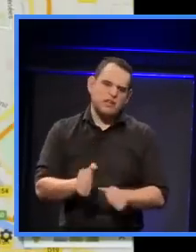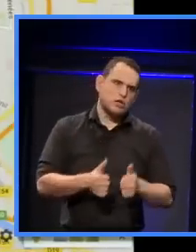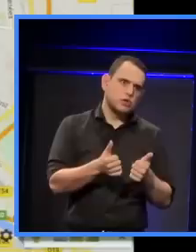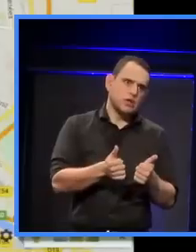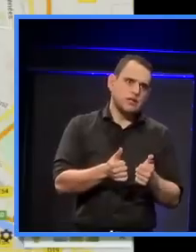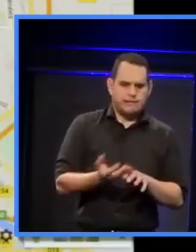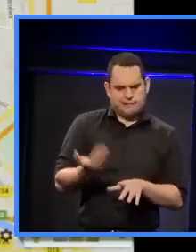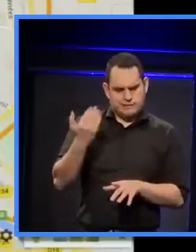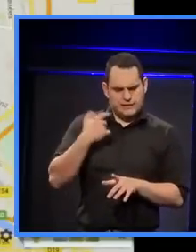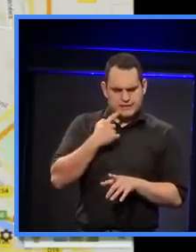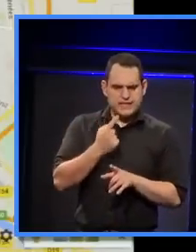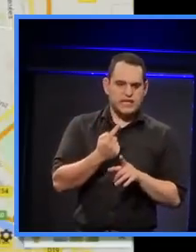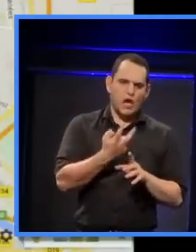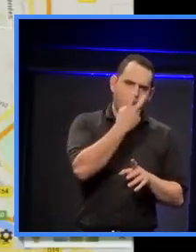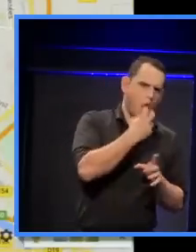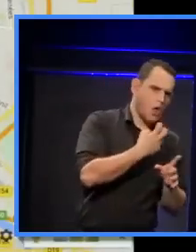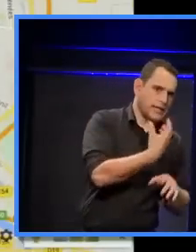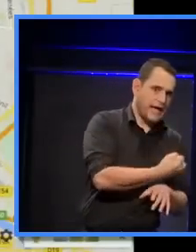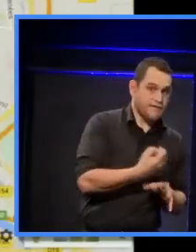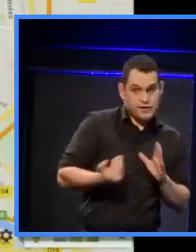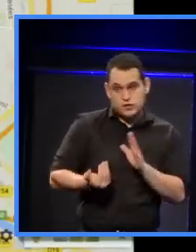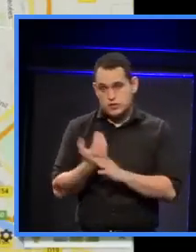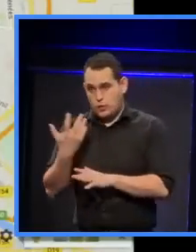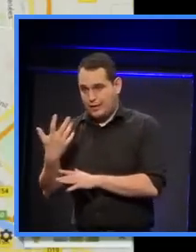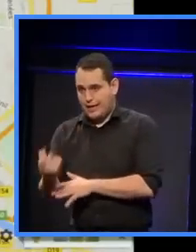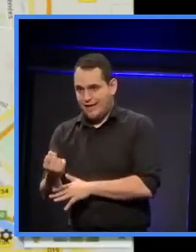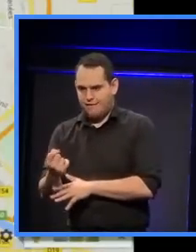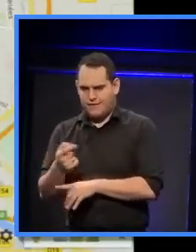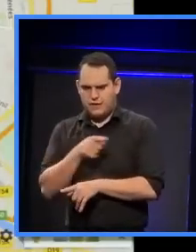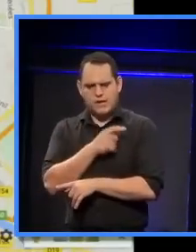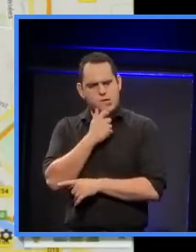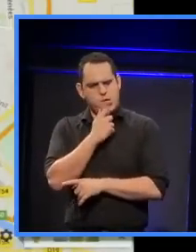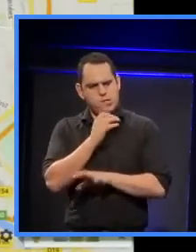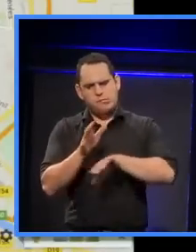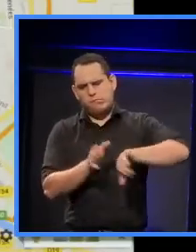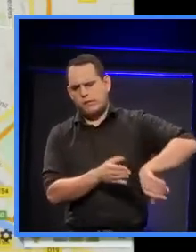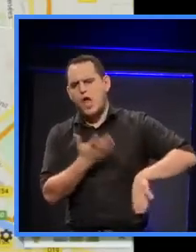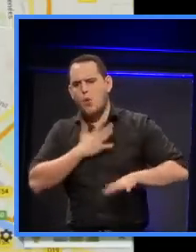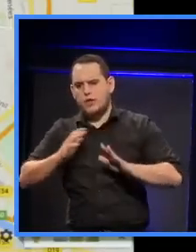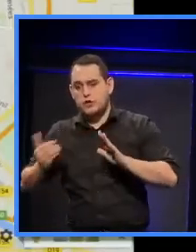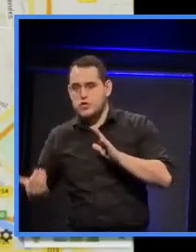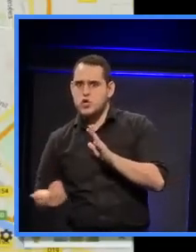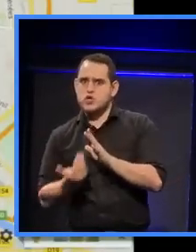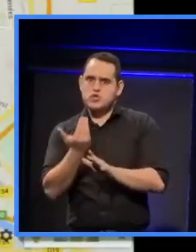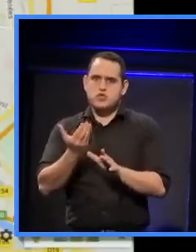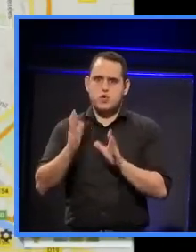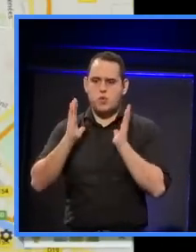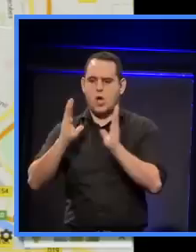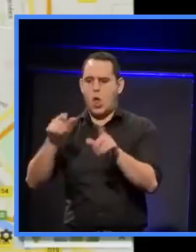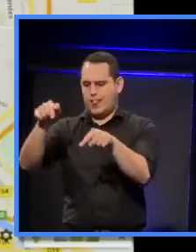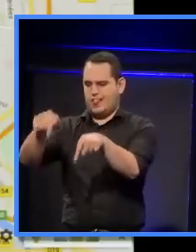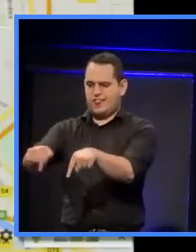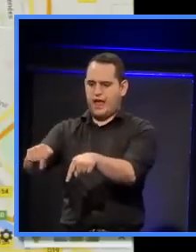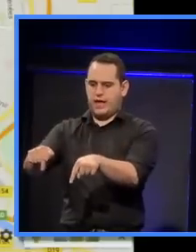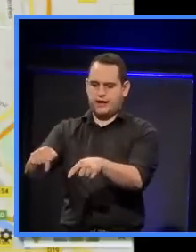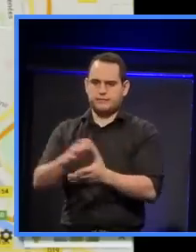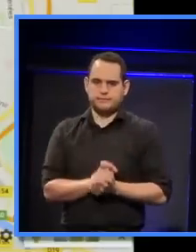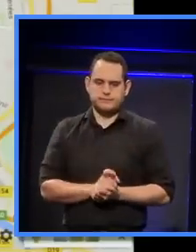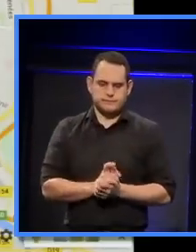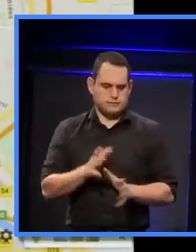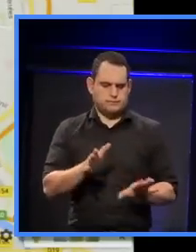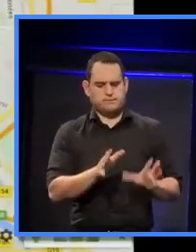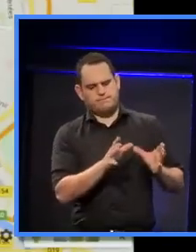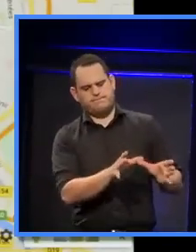theatres, an old and a new. And they decided they wanted to put the new concert hall out here and